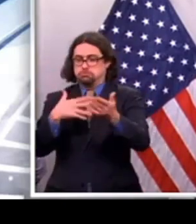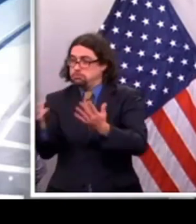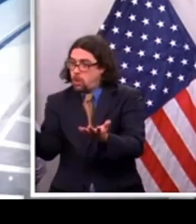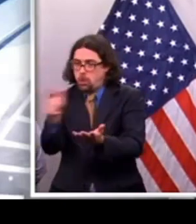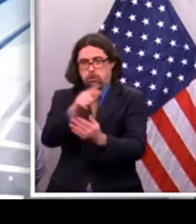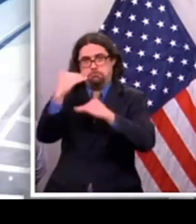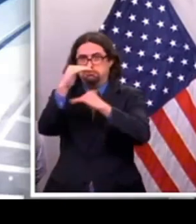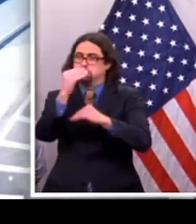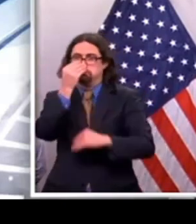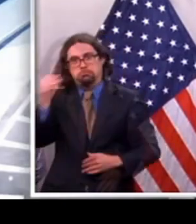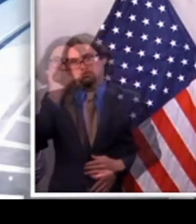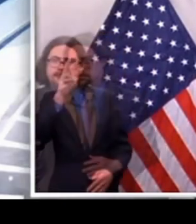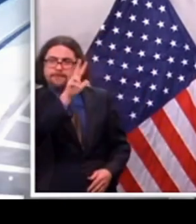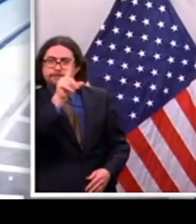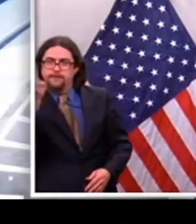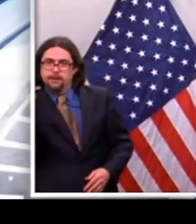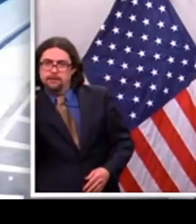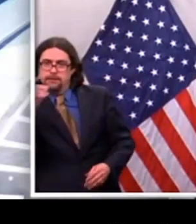as well, if not beyond.